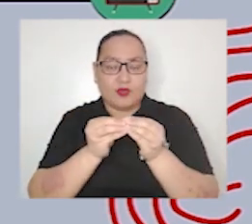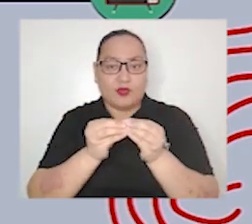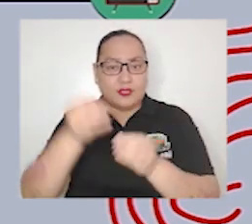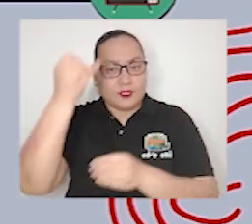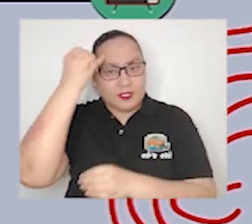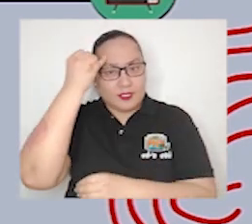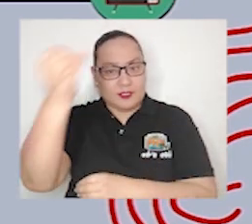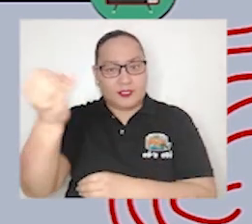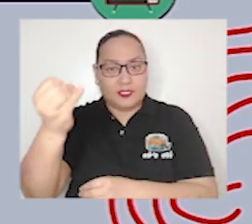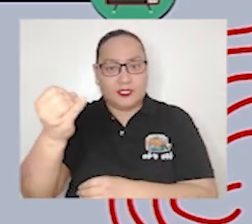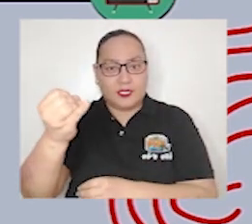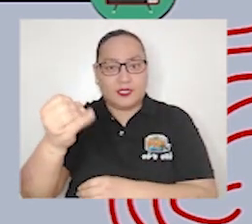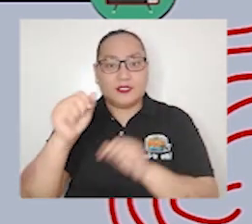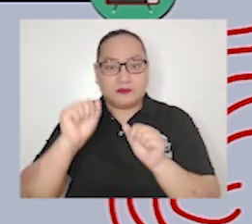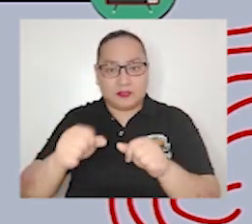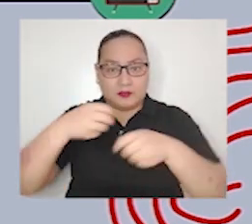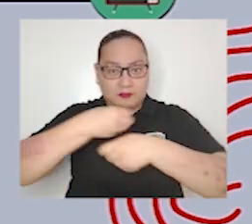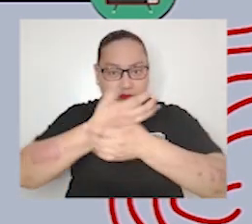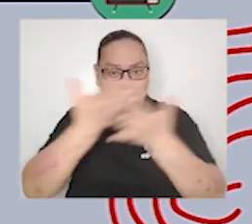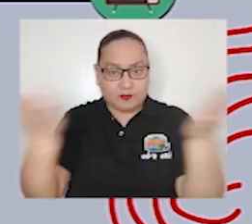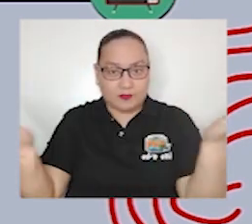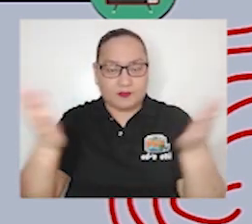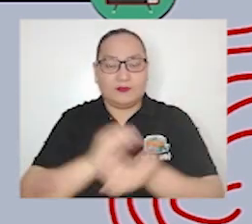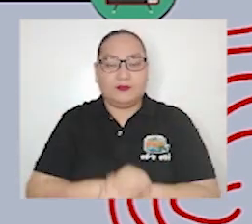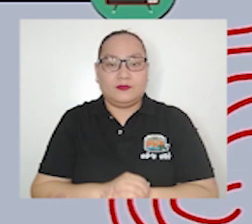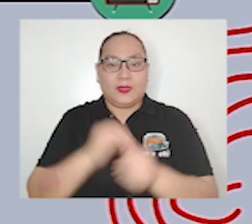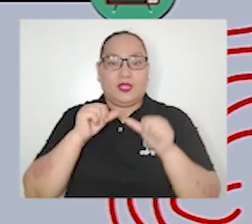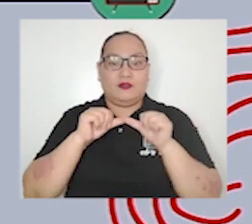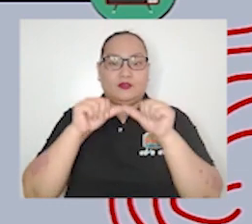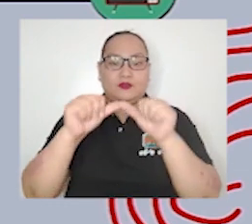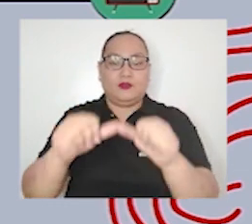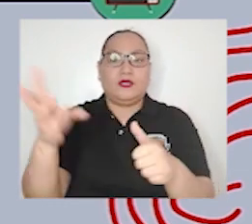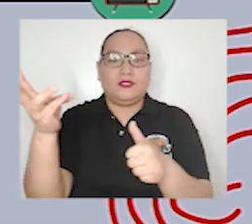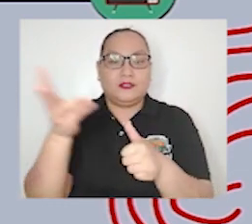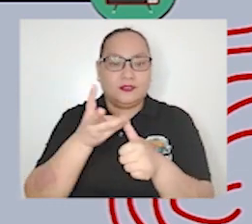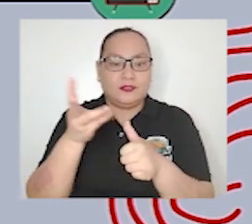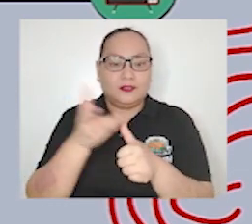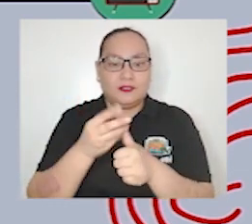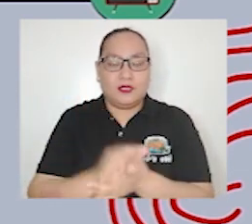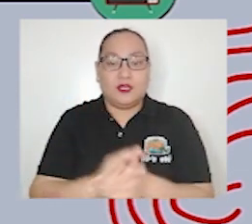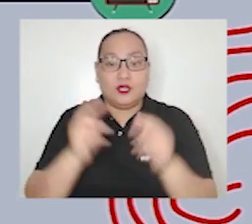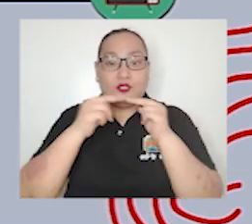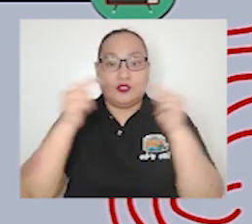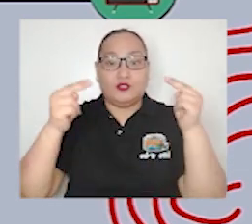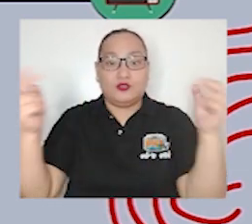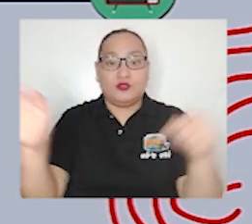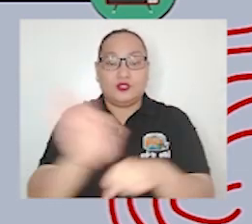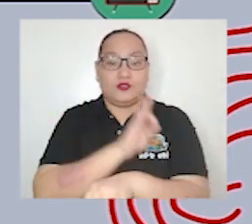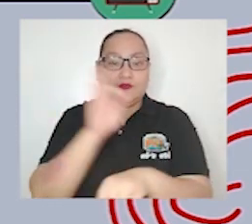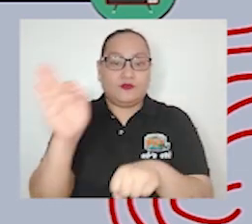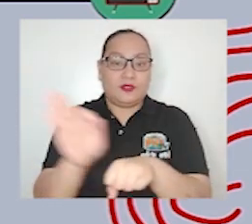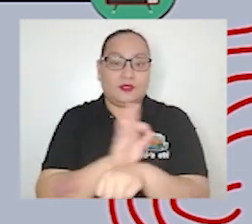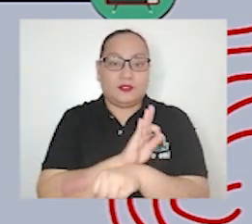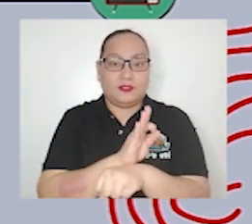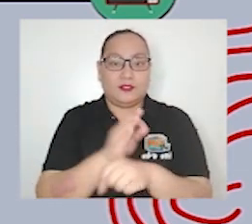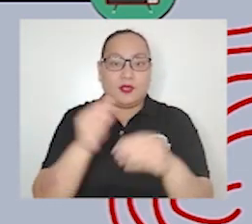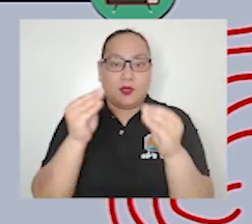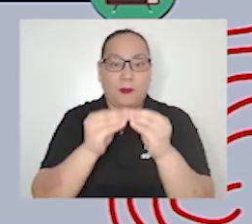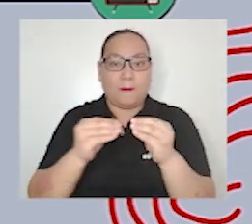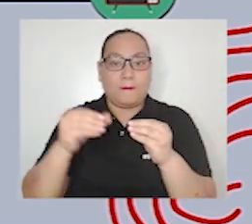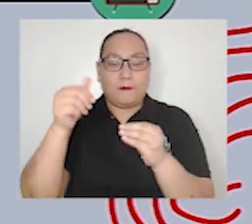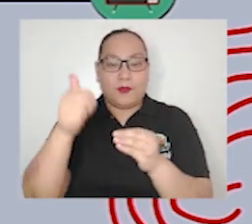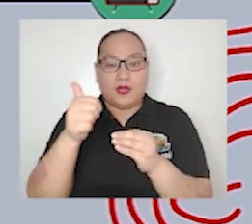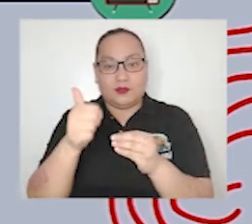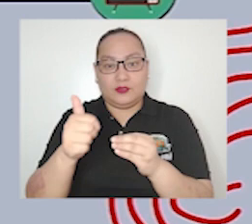continue the sixth is news function the most important and exacting function of